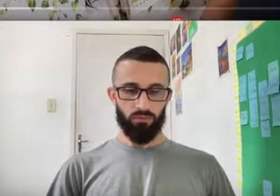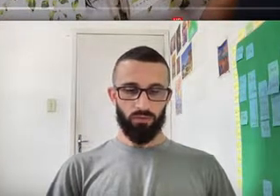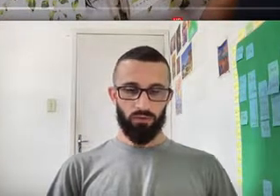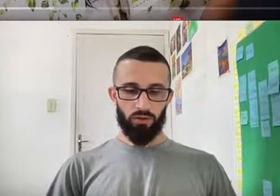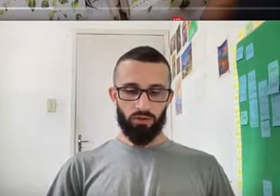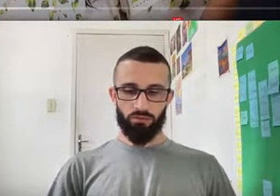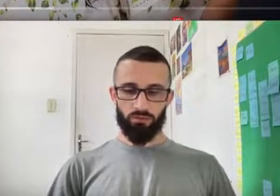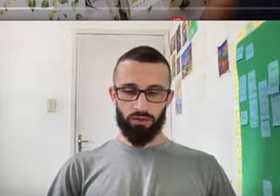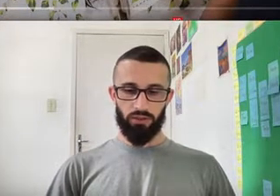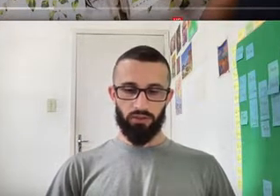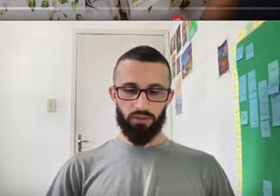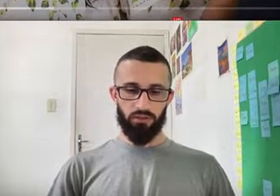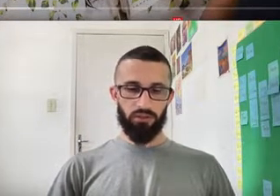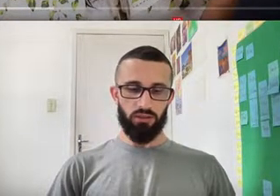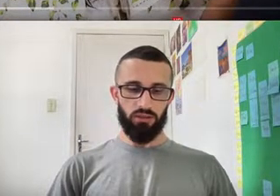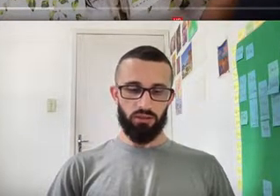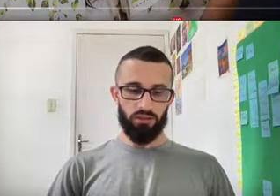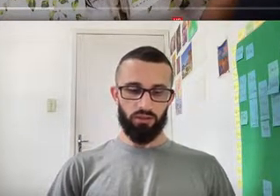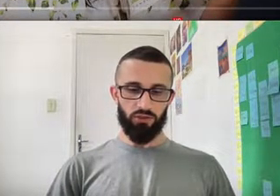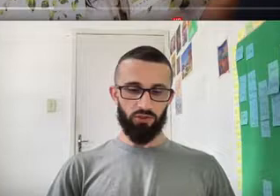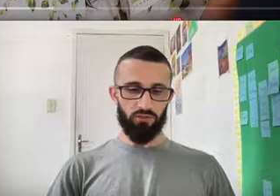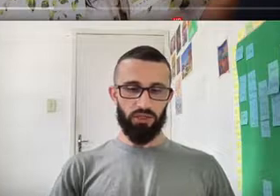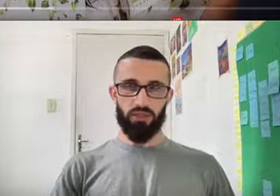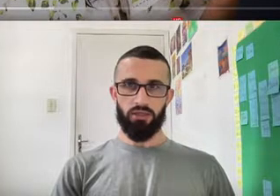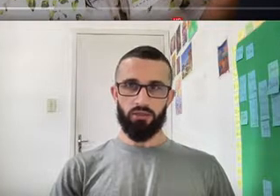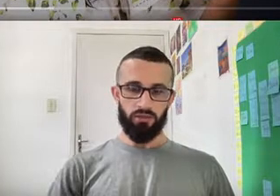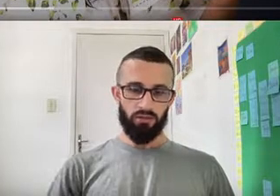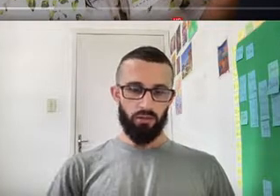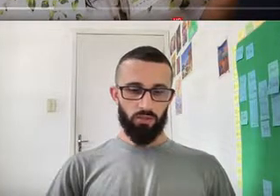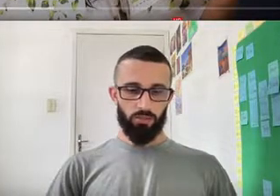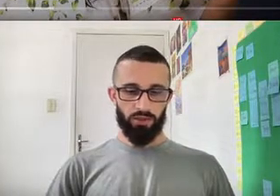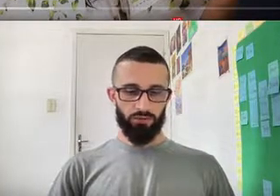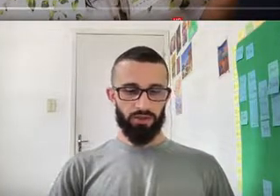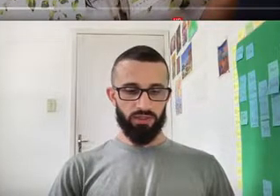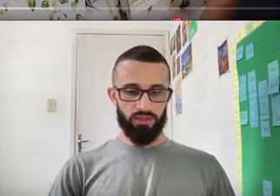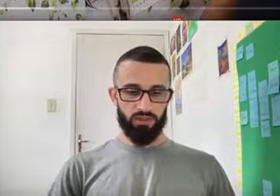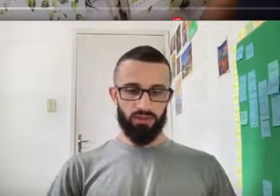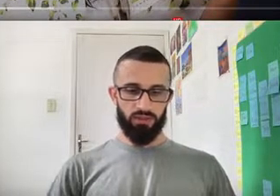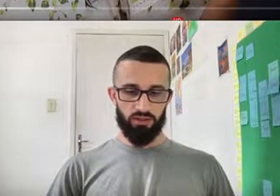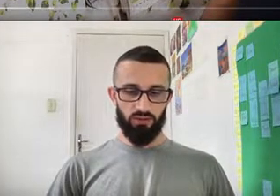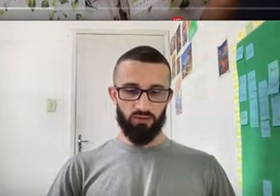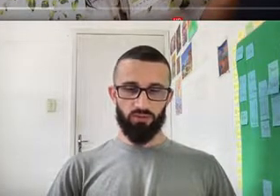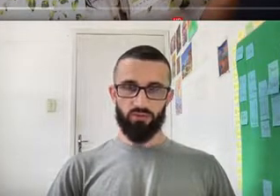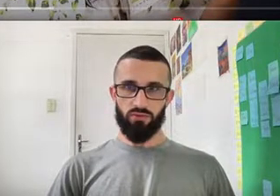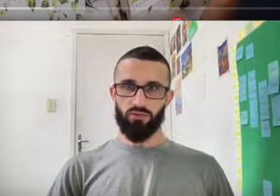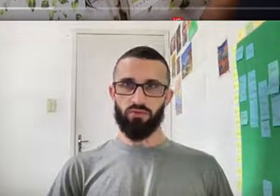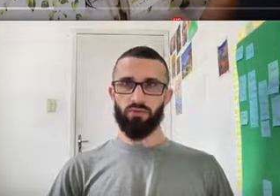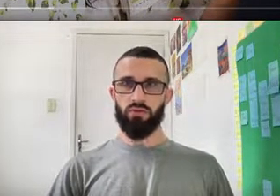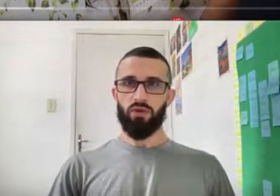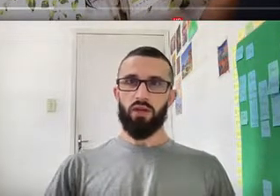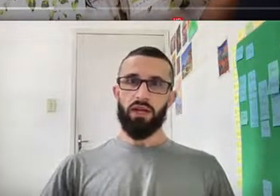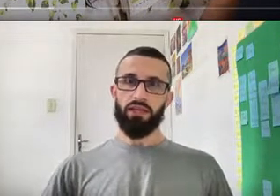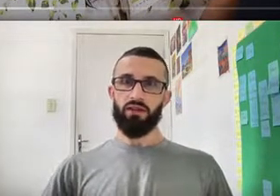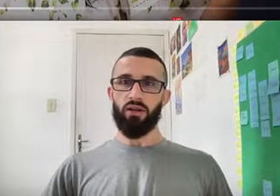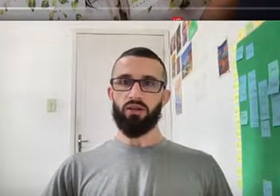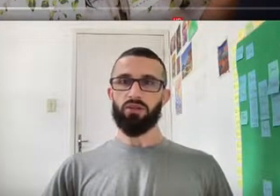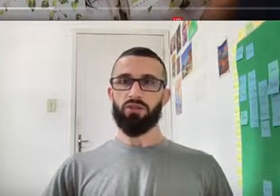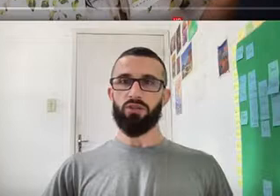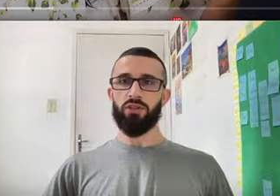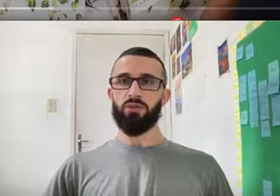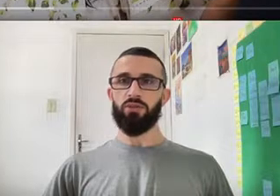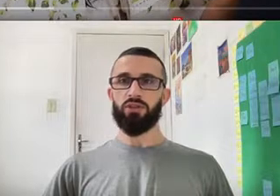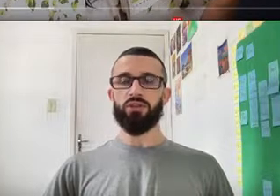E Também Iria Sobrar Pra Fazer Algum And